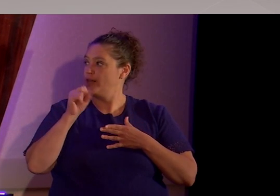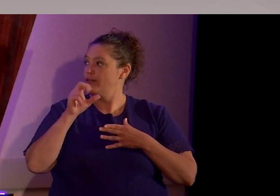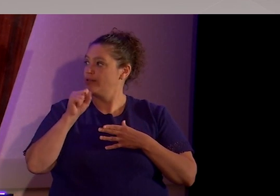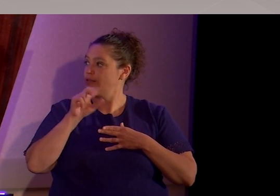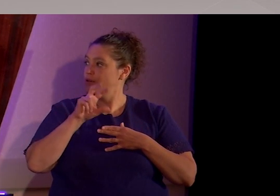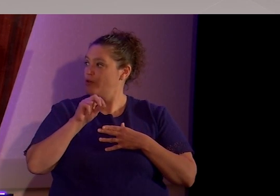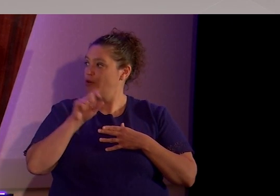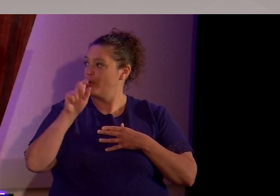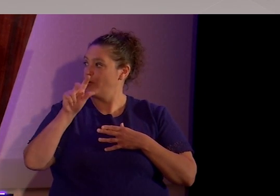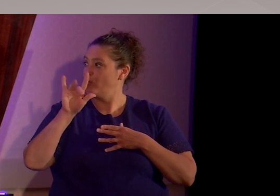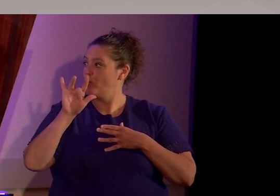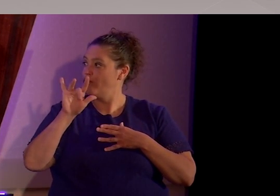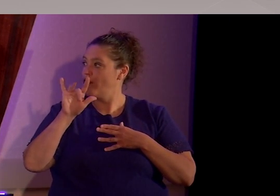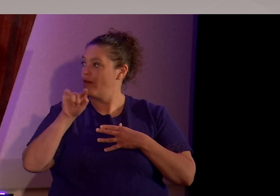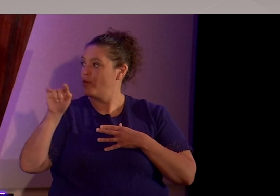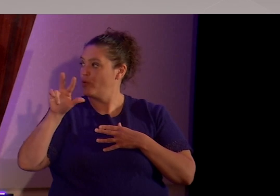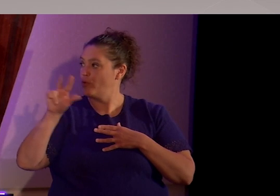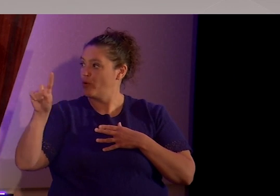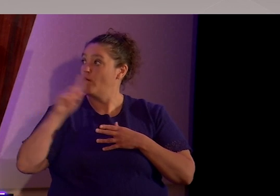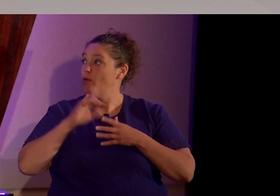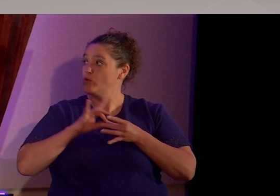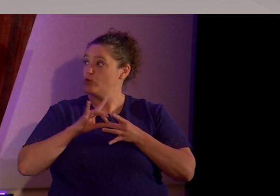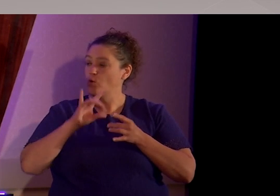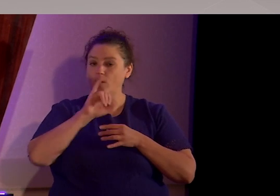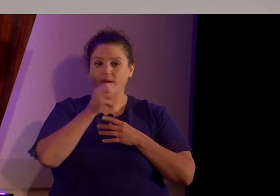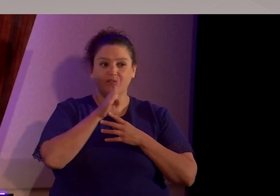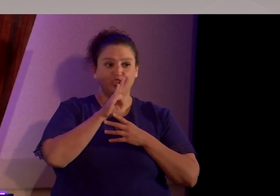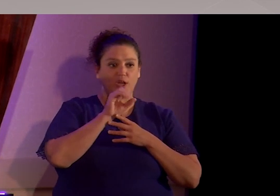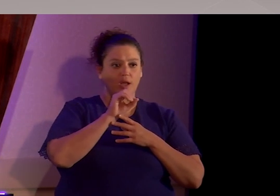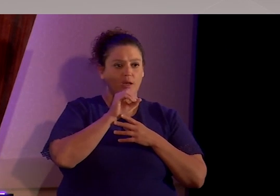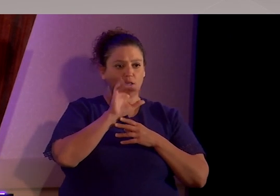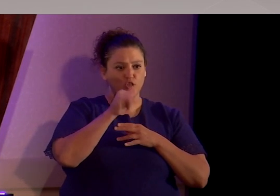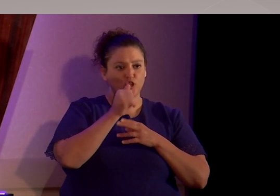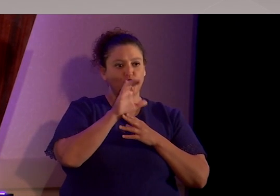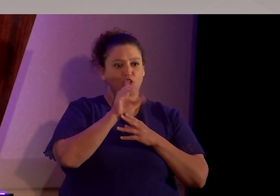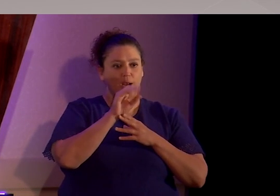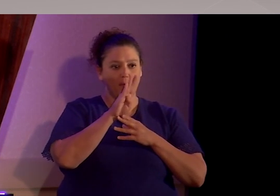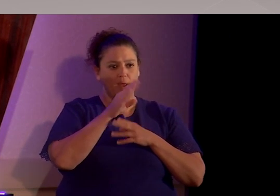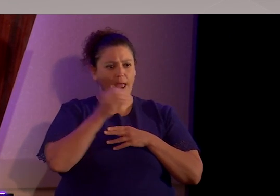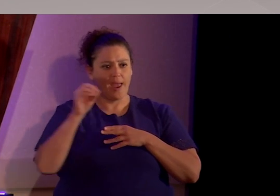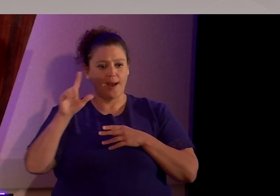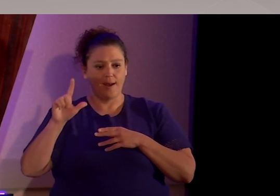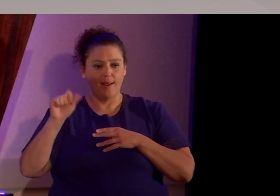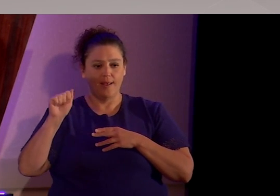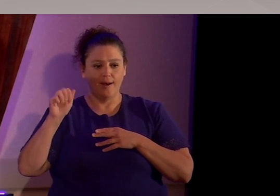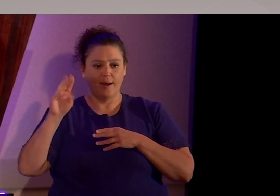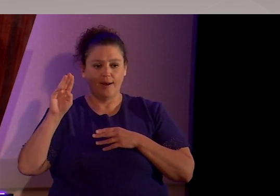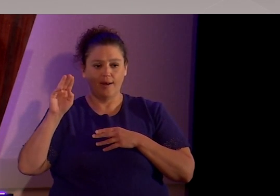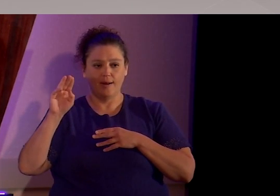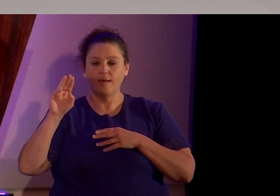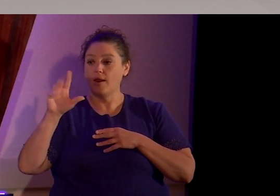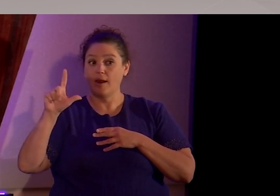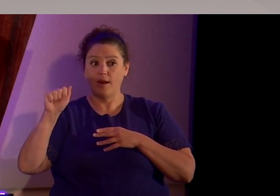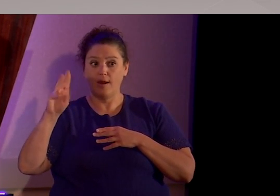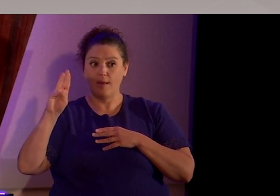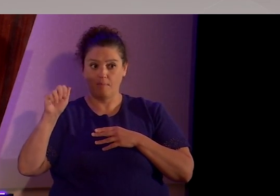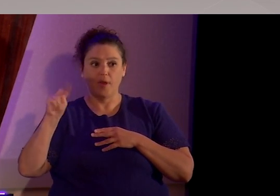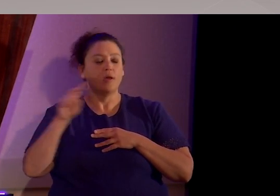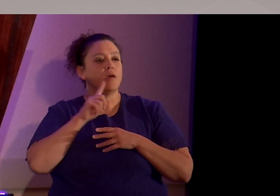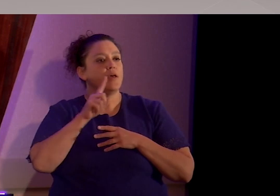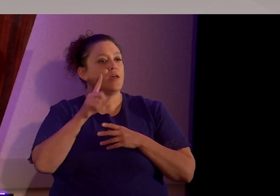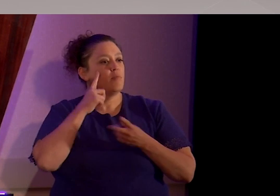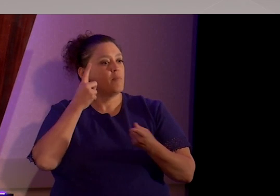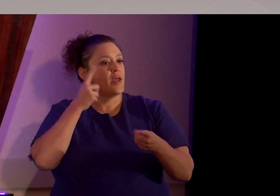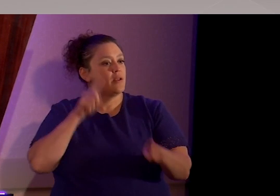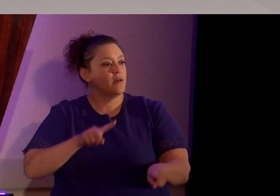and Laban, and Jacob made a deal with Laban to get some of Laban's goats if they were